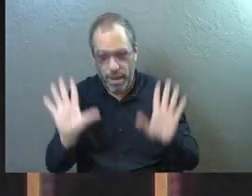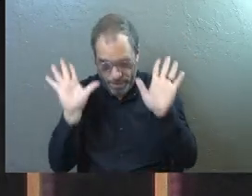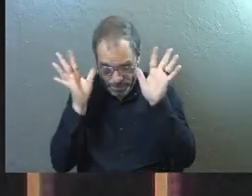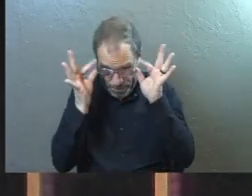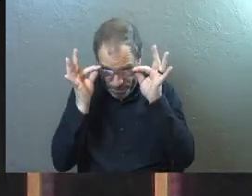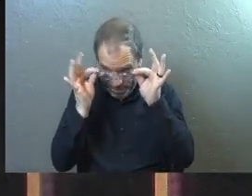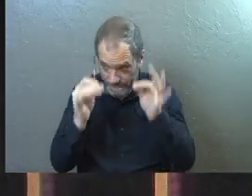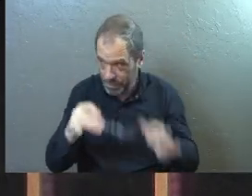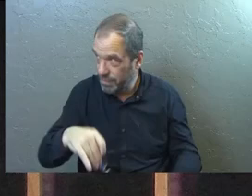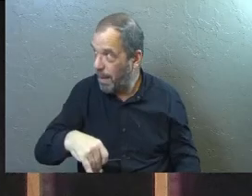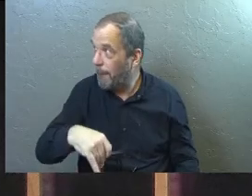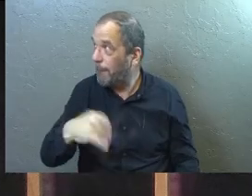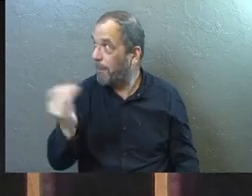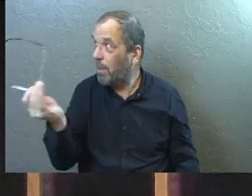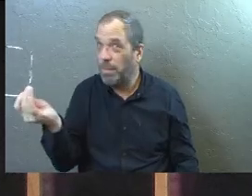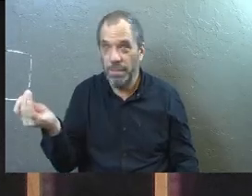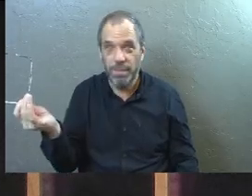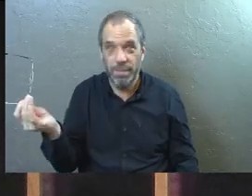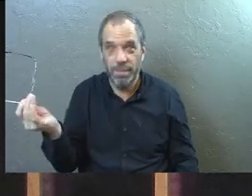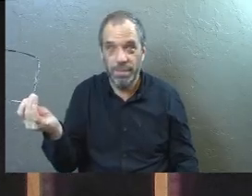Like that starts to change things.